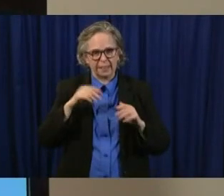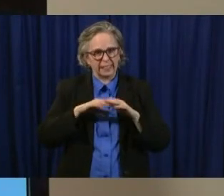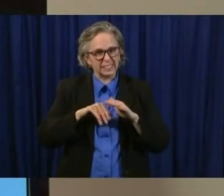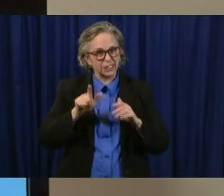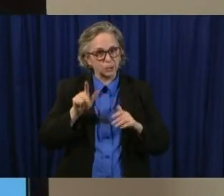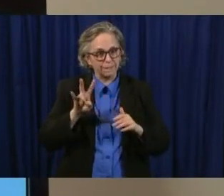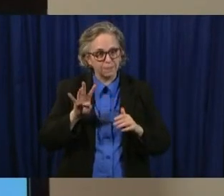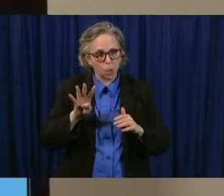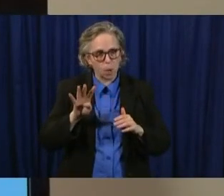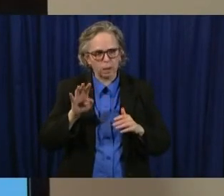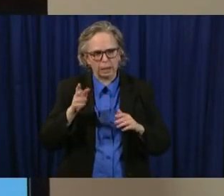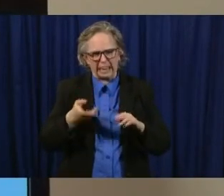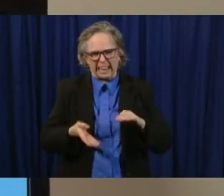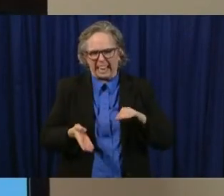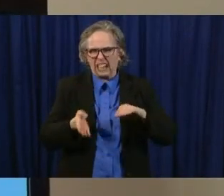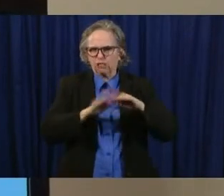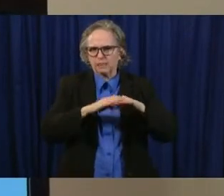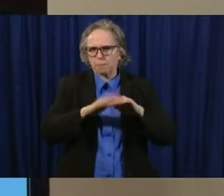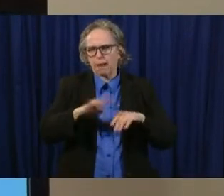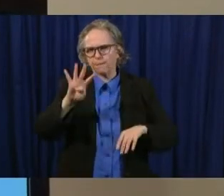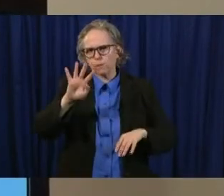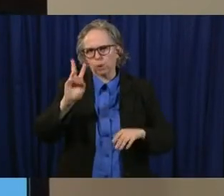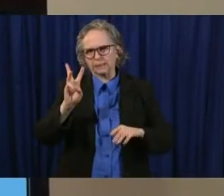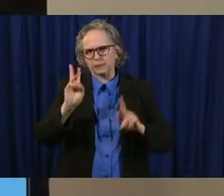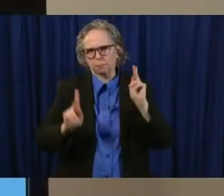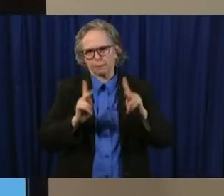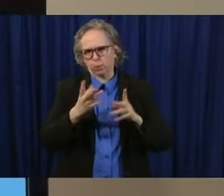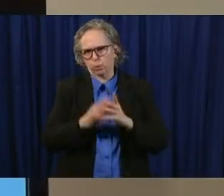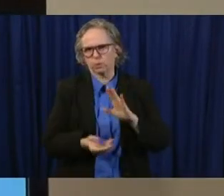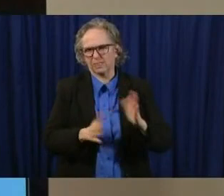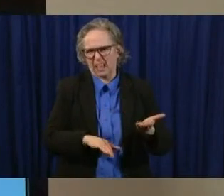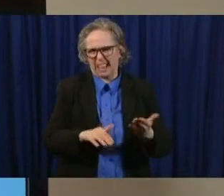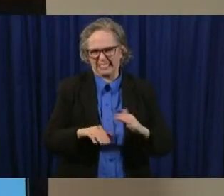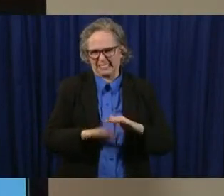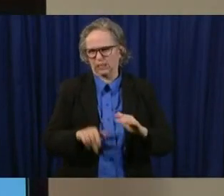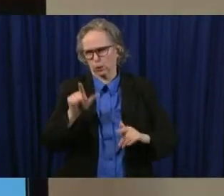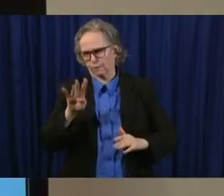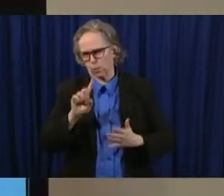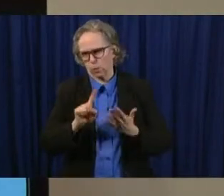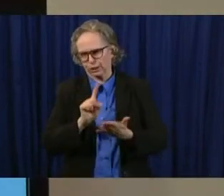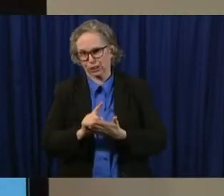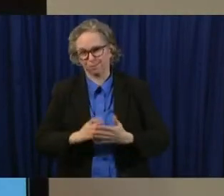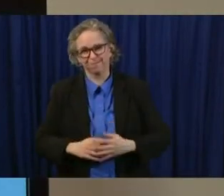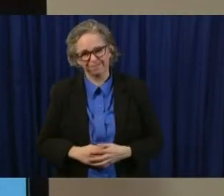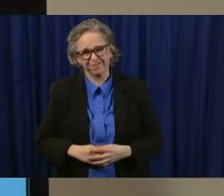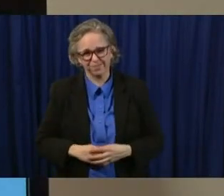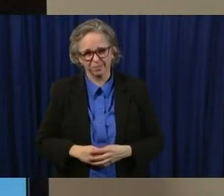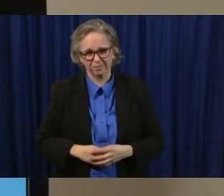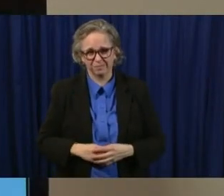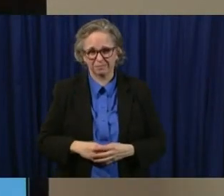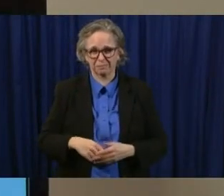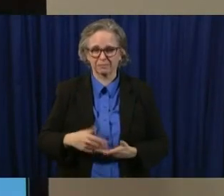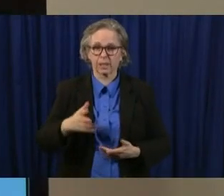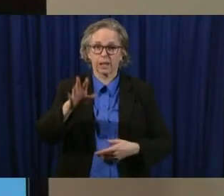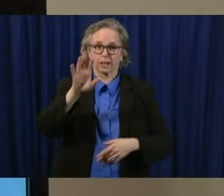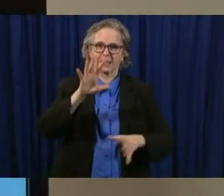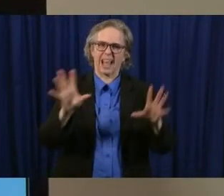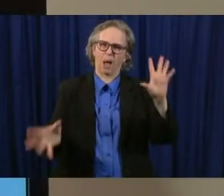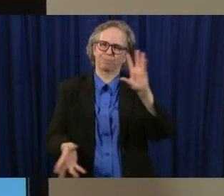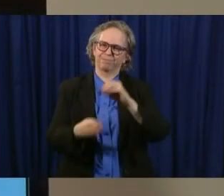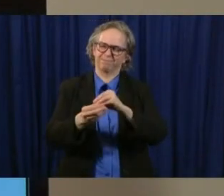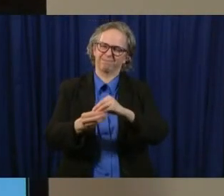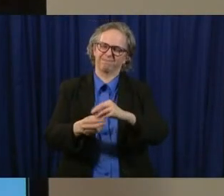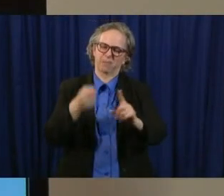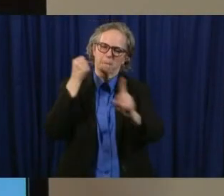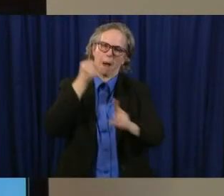yesterday what is um notable here is we are now at 88 counties we have uh